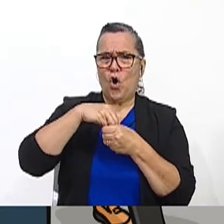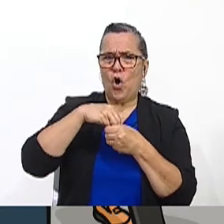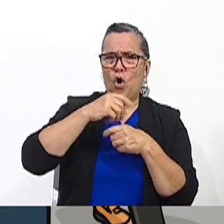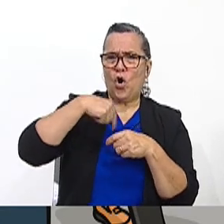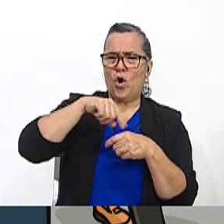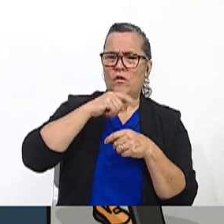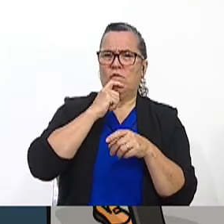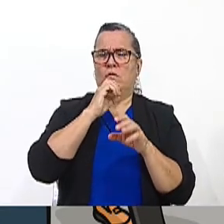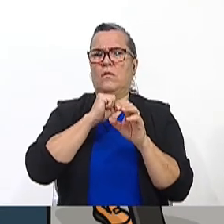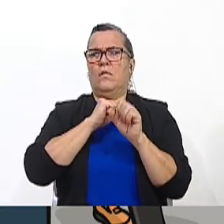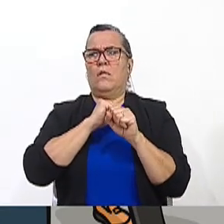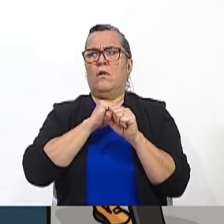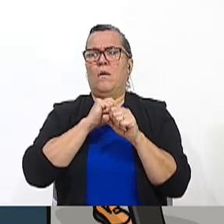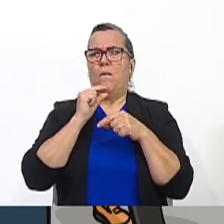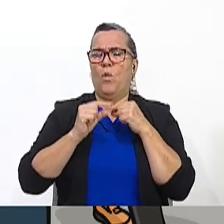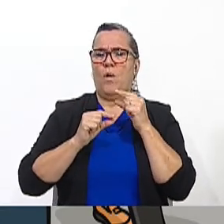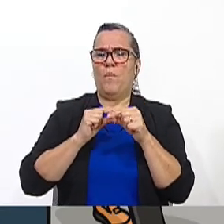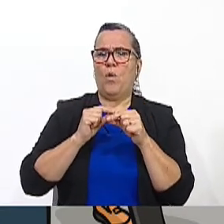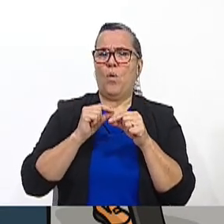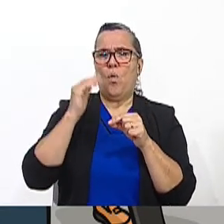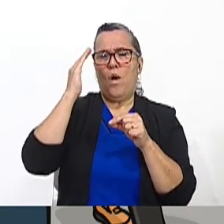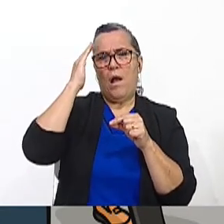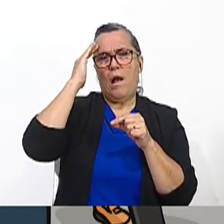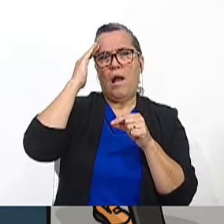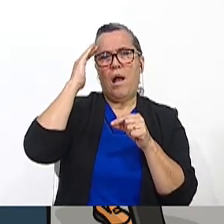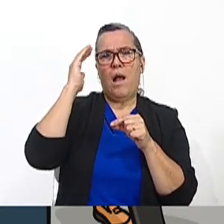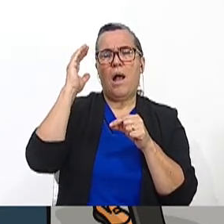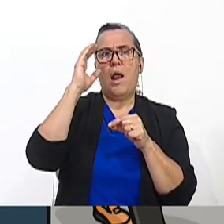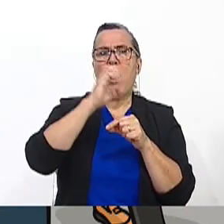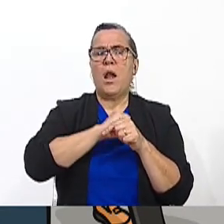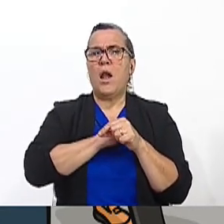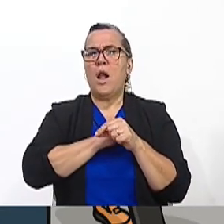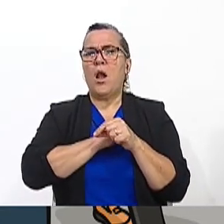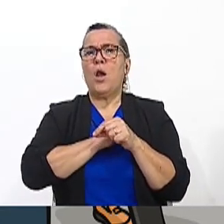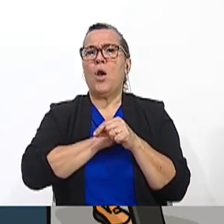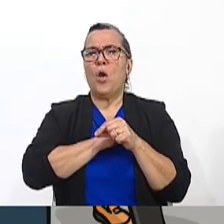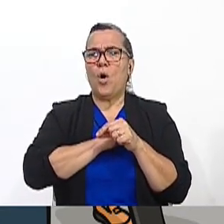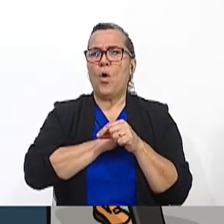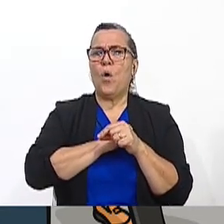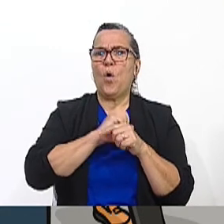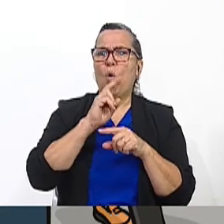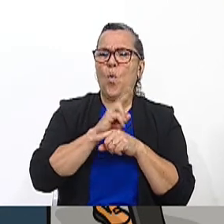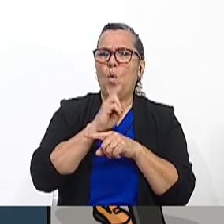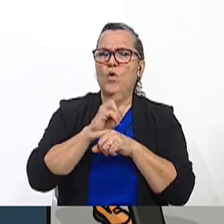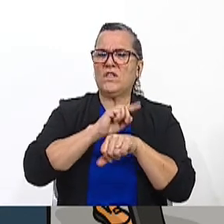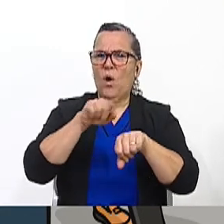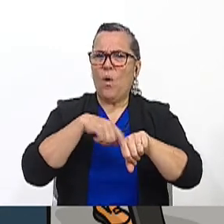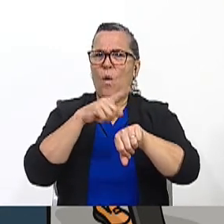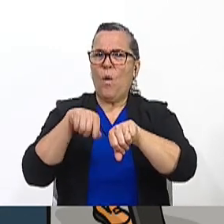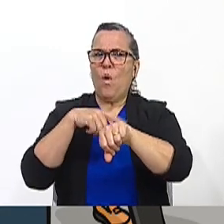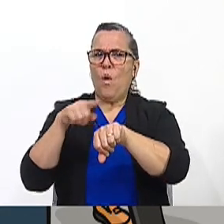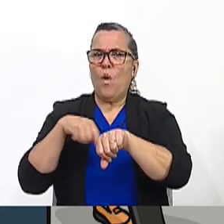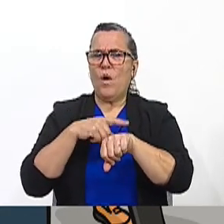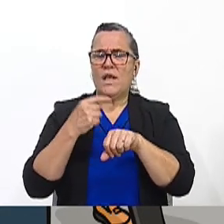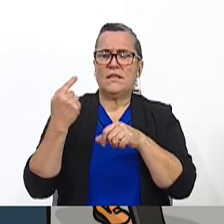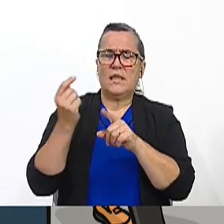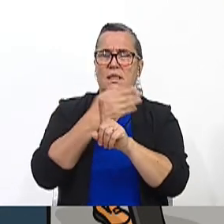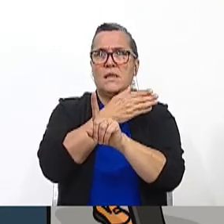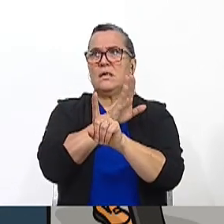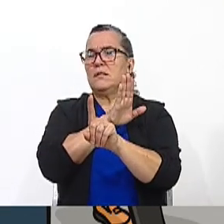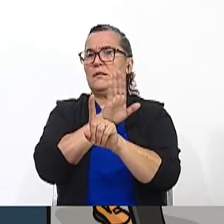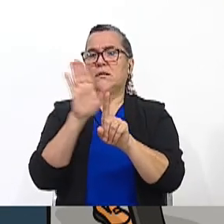And a little by little, I noticed how the wrong use of our smartphones currently destroy our lives.